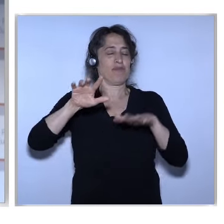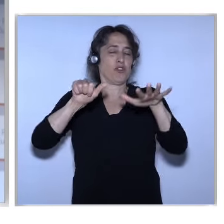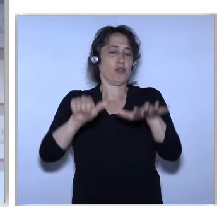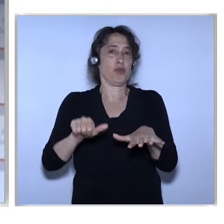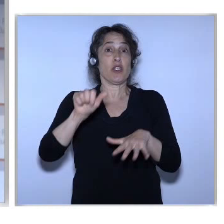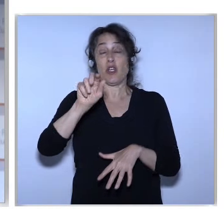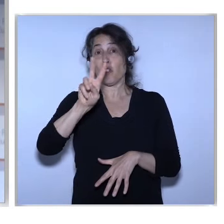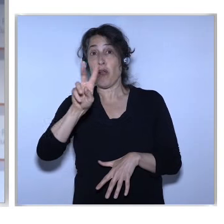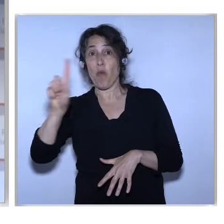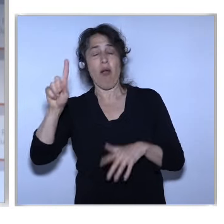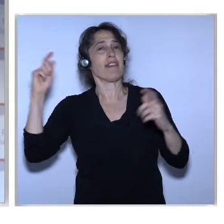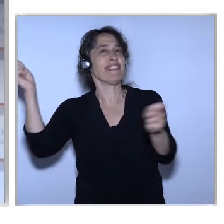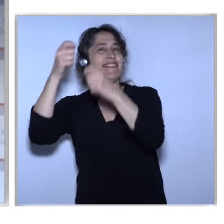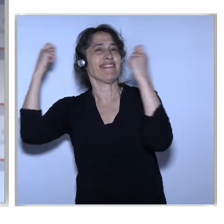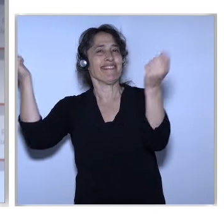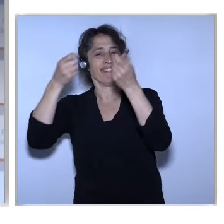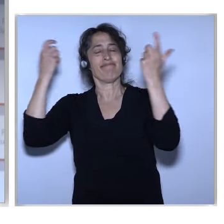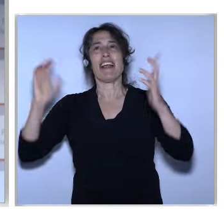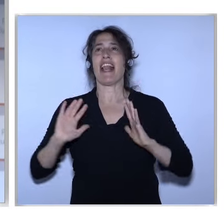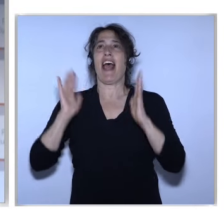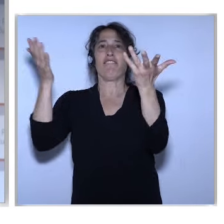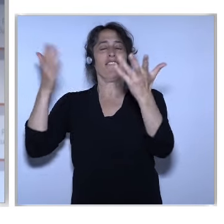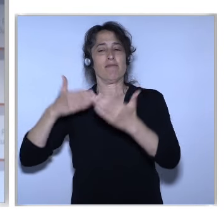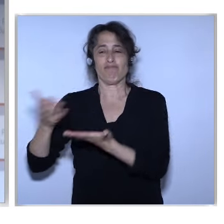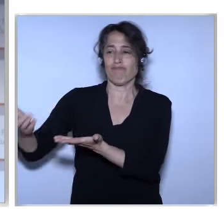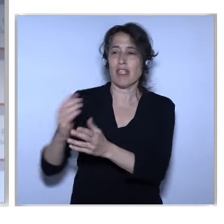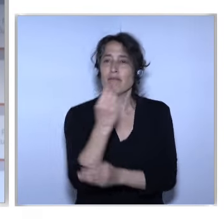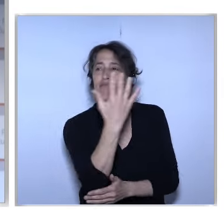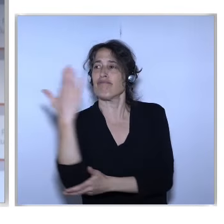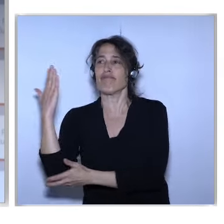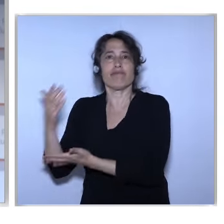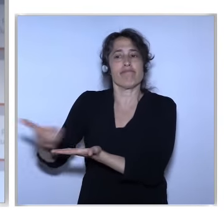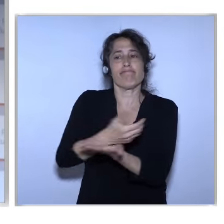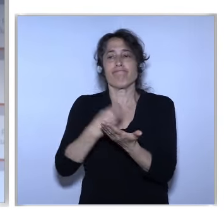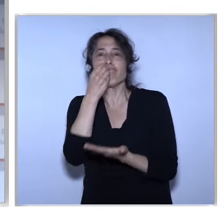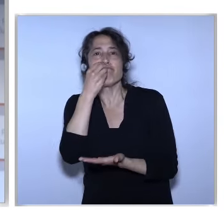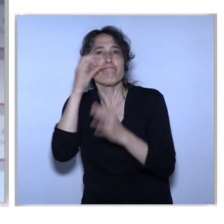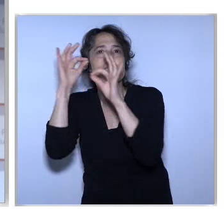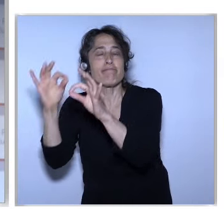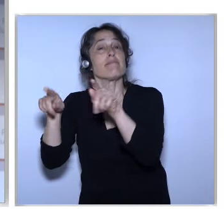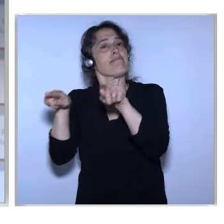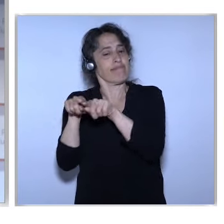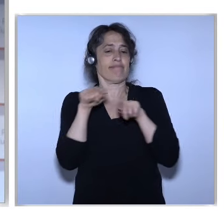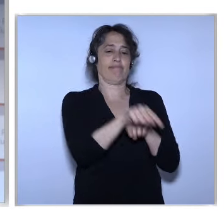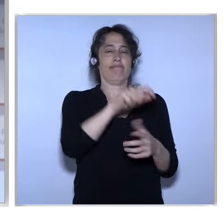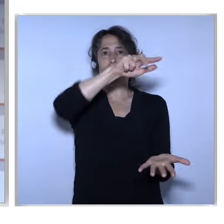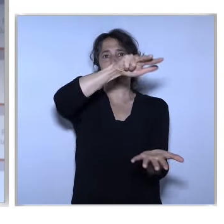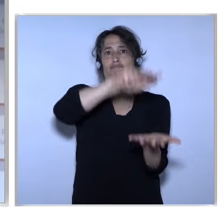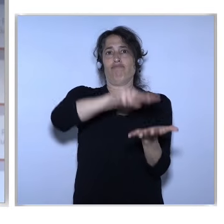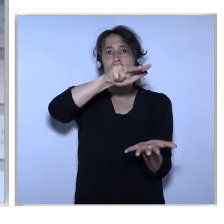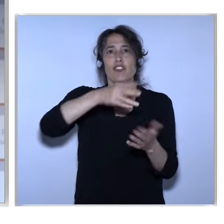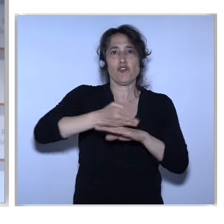The celebration to expect for good harvest I wish us all productive and fruitful